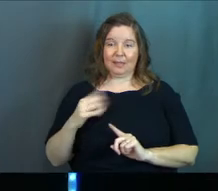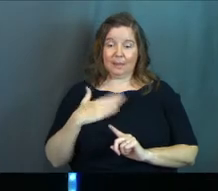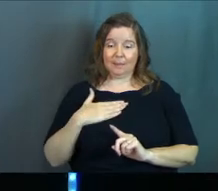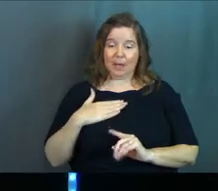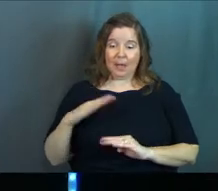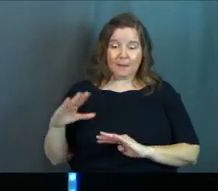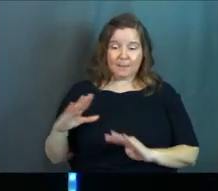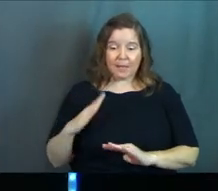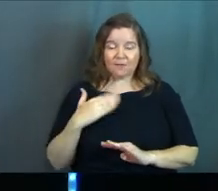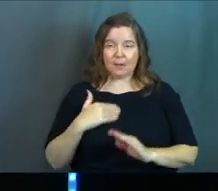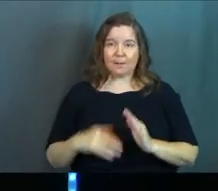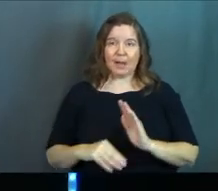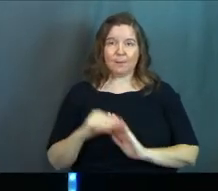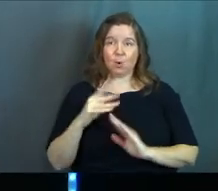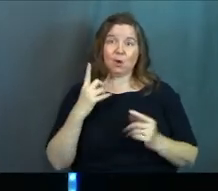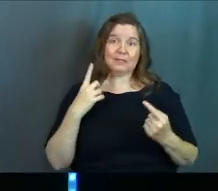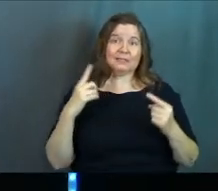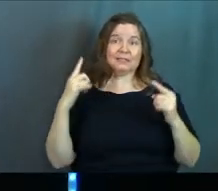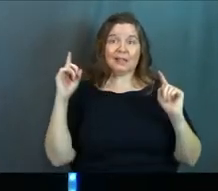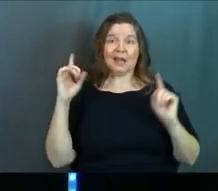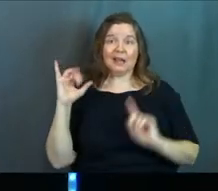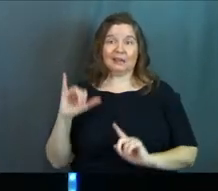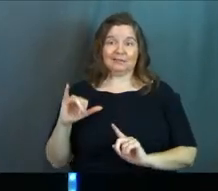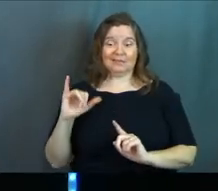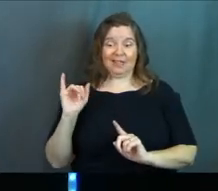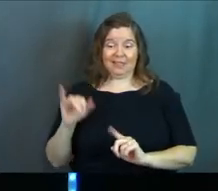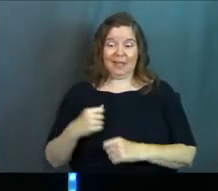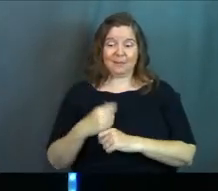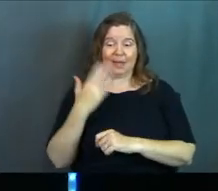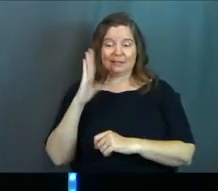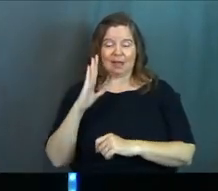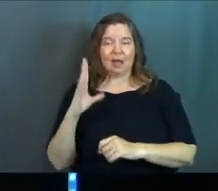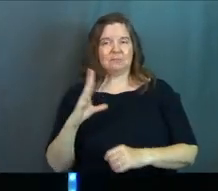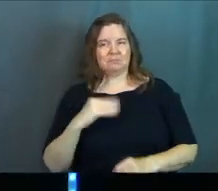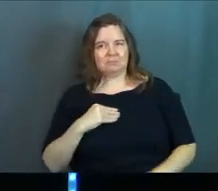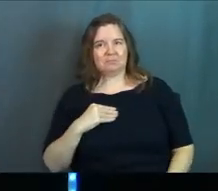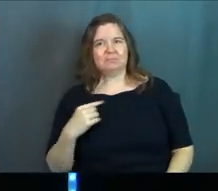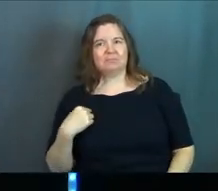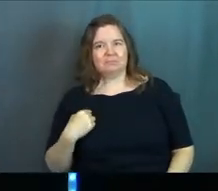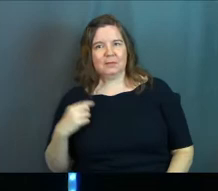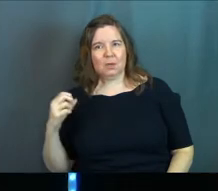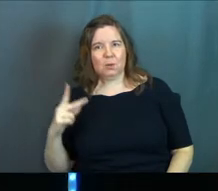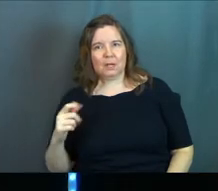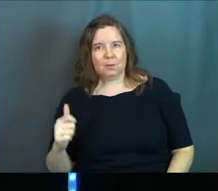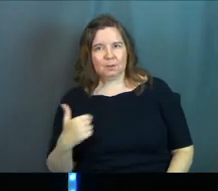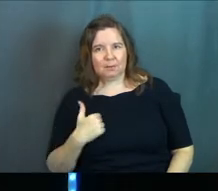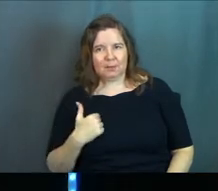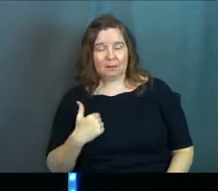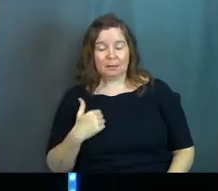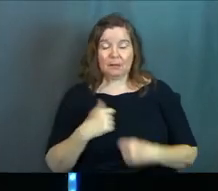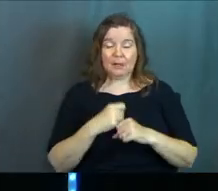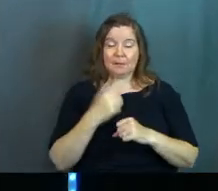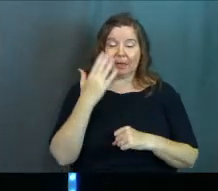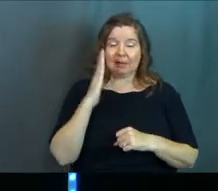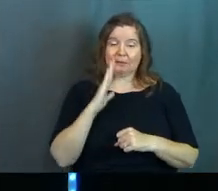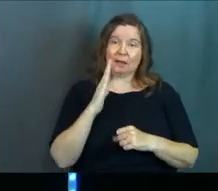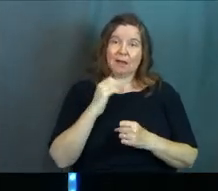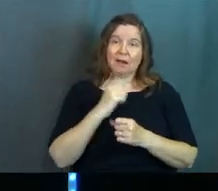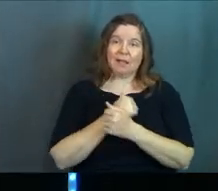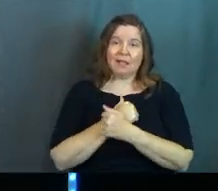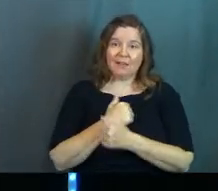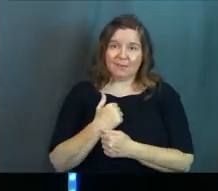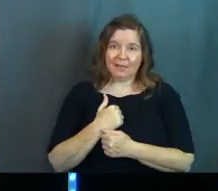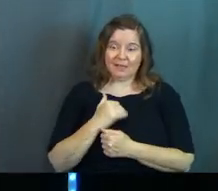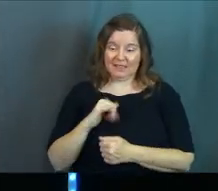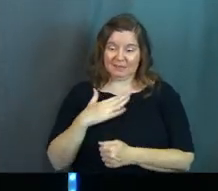and my moral success that makes God okay with me. That even makes God love me.